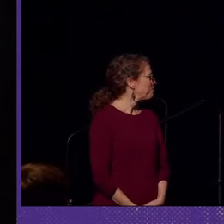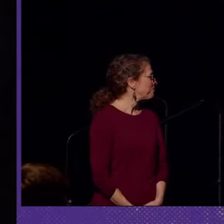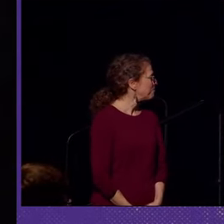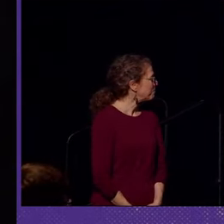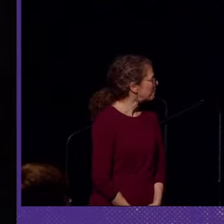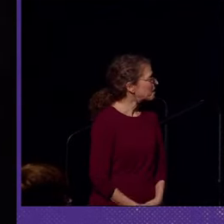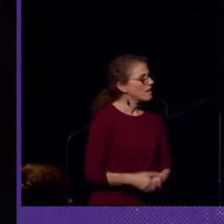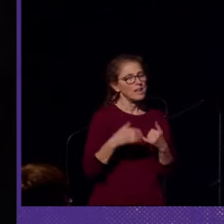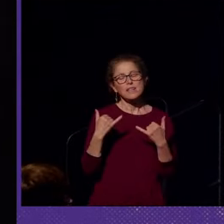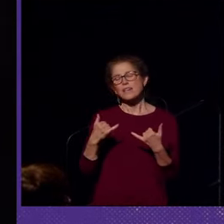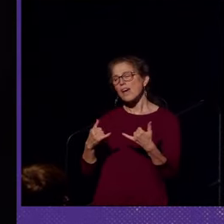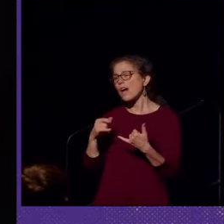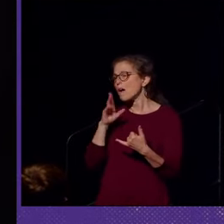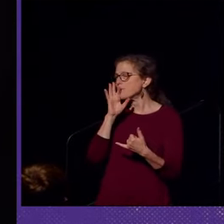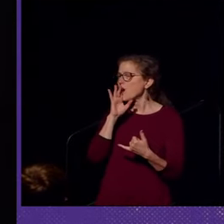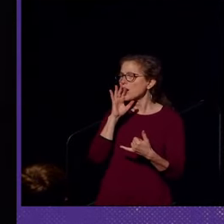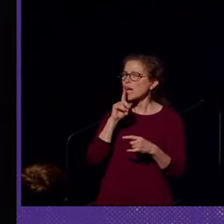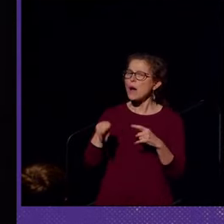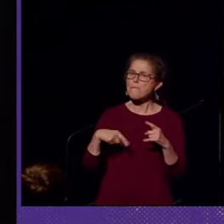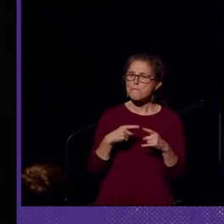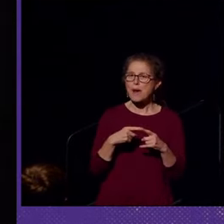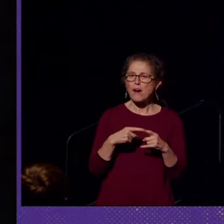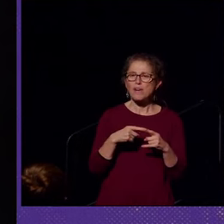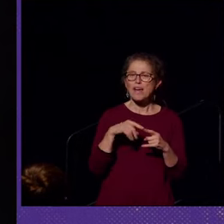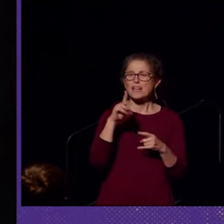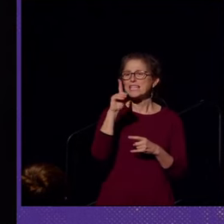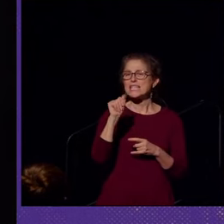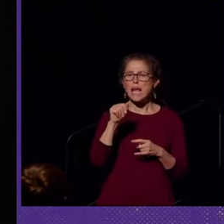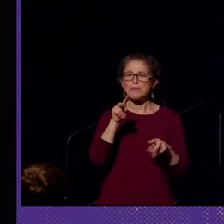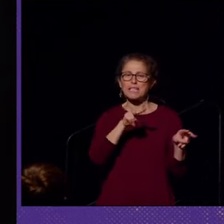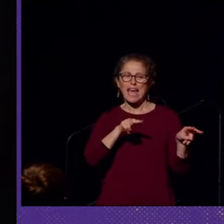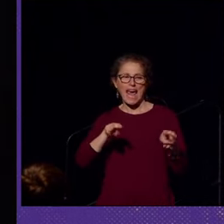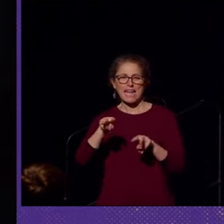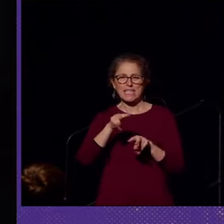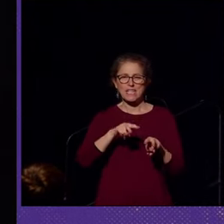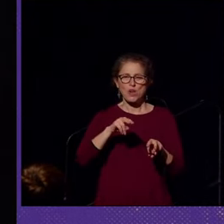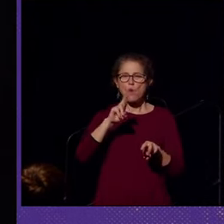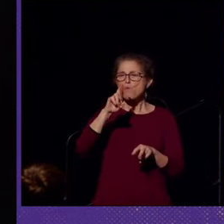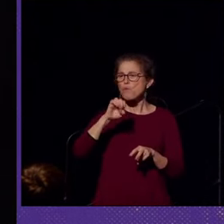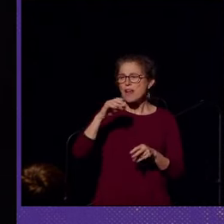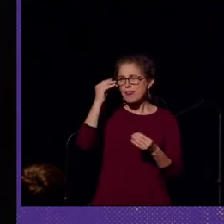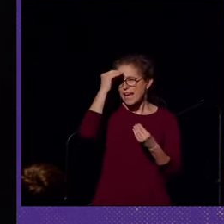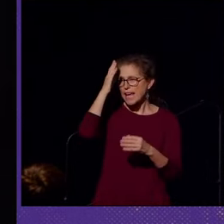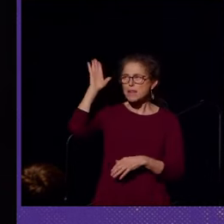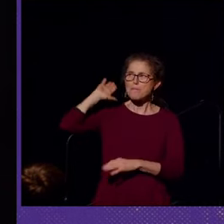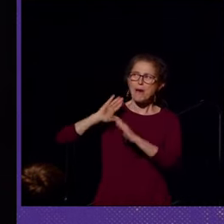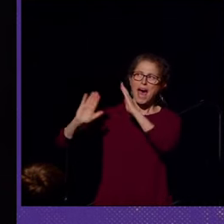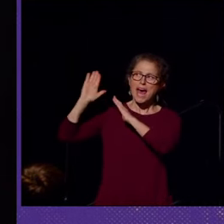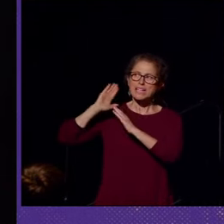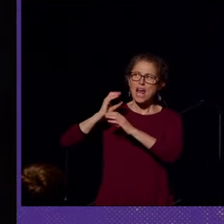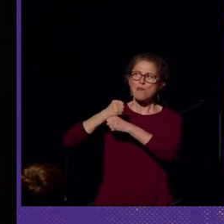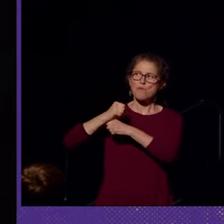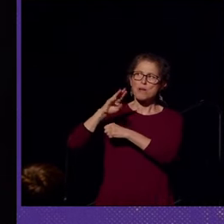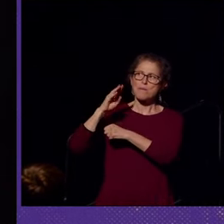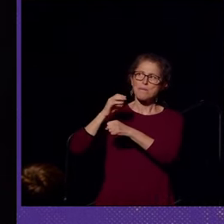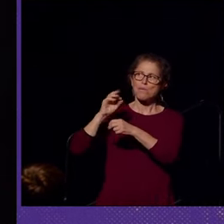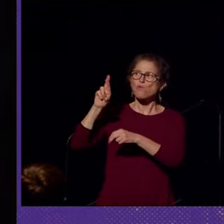So today I'm going to be talking about the disabled gay, rethinking the past and remaking the future.